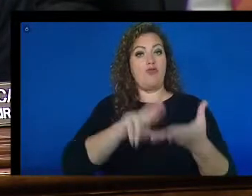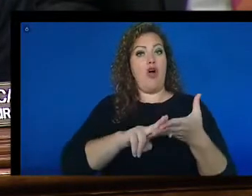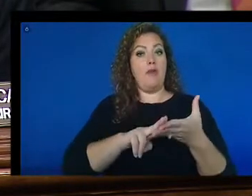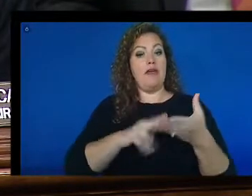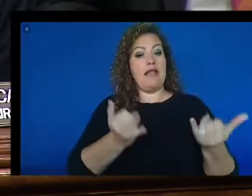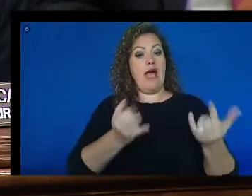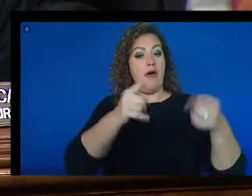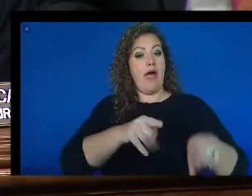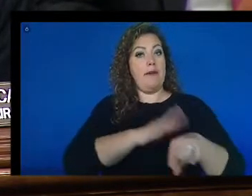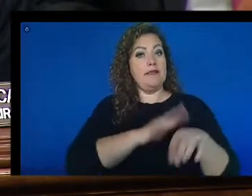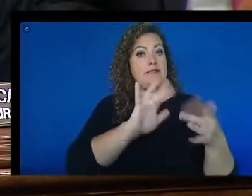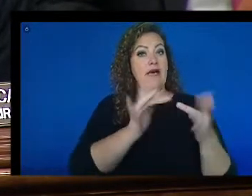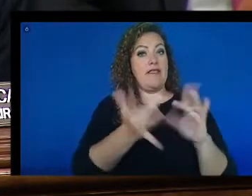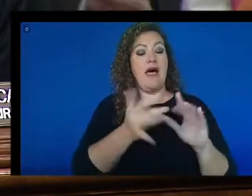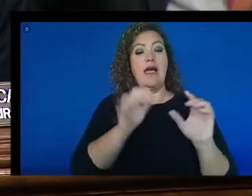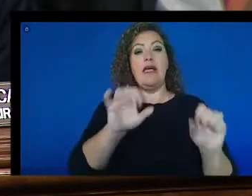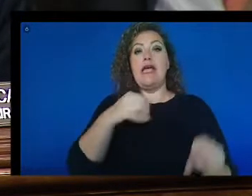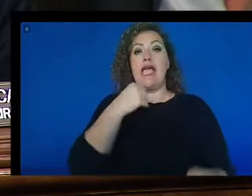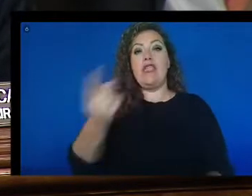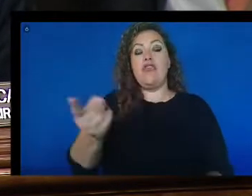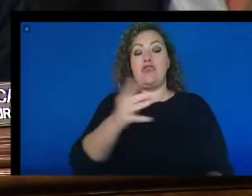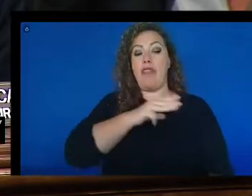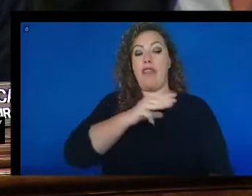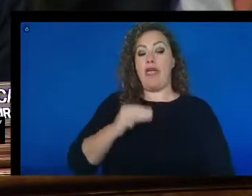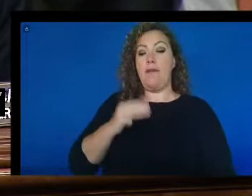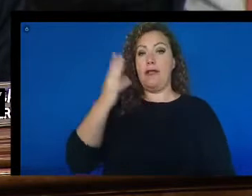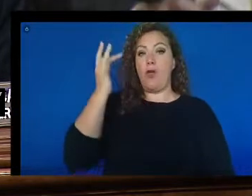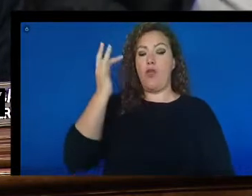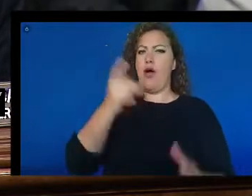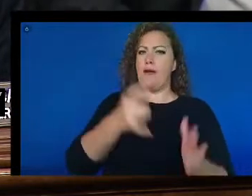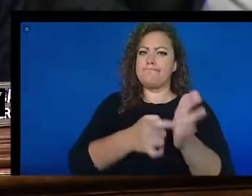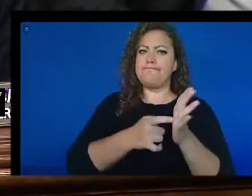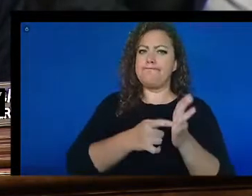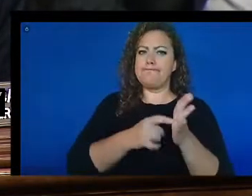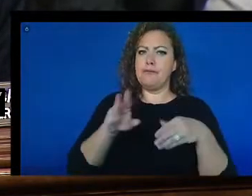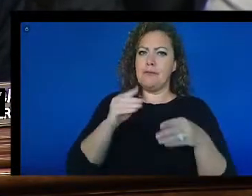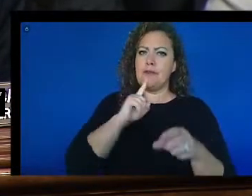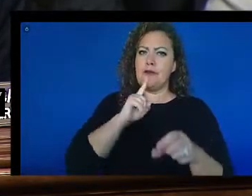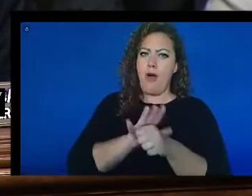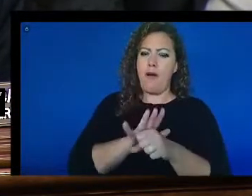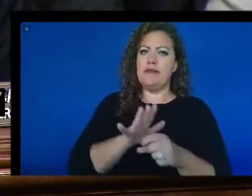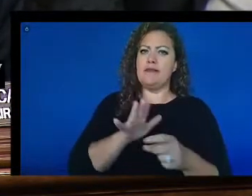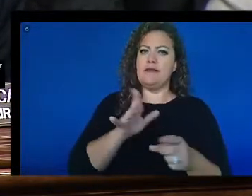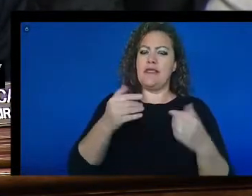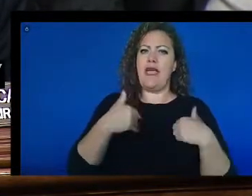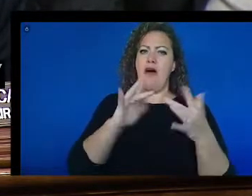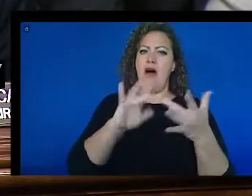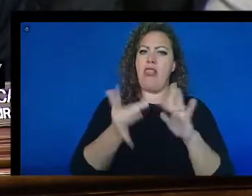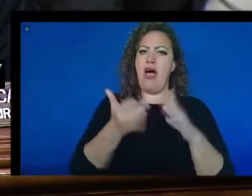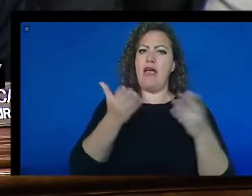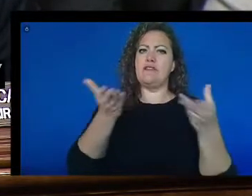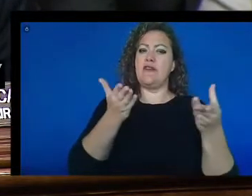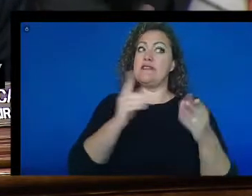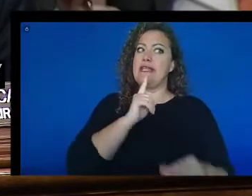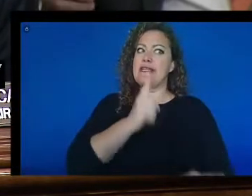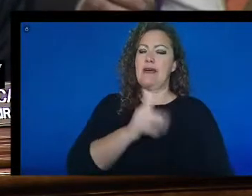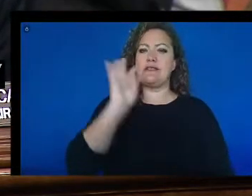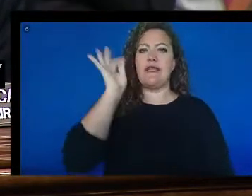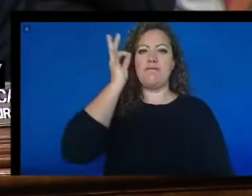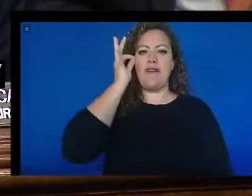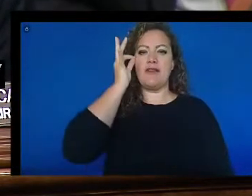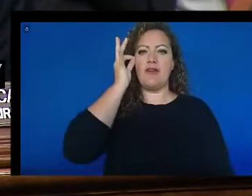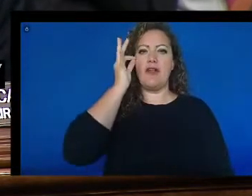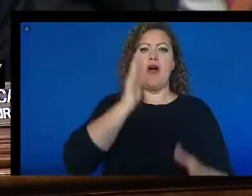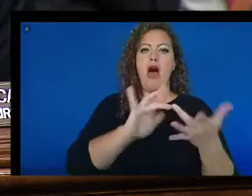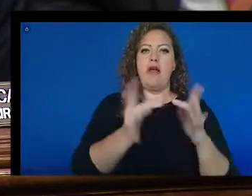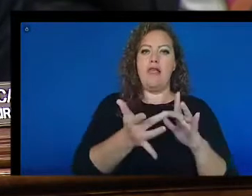tell the committee why it's essential to ensure online services, especially federal online services, are